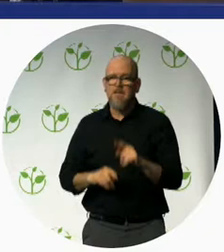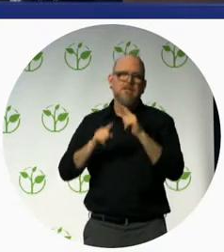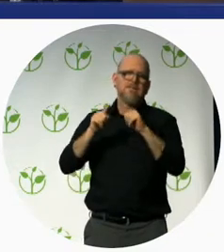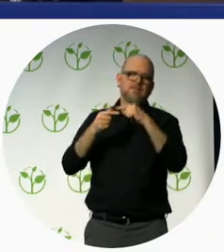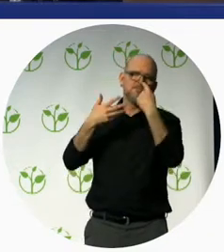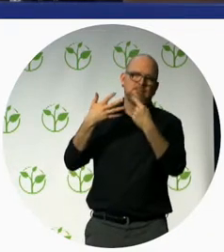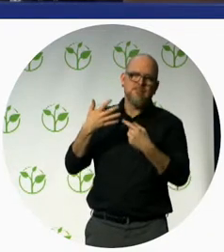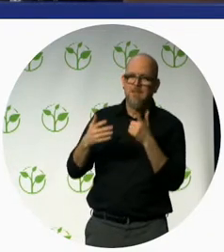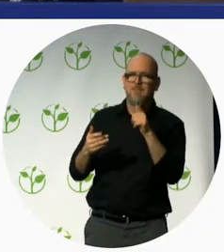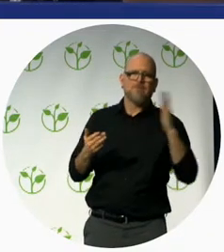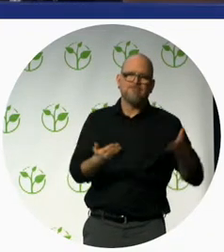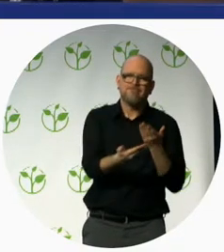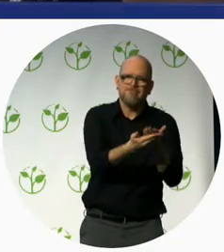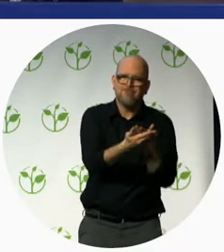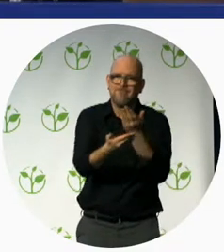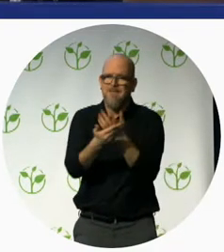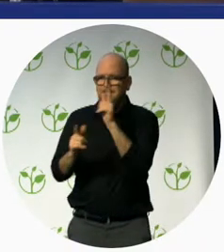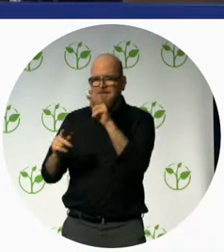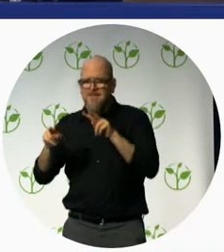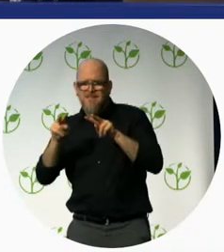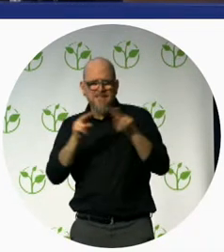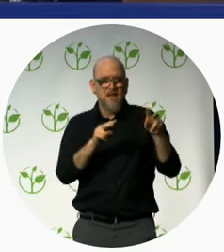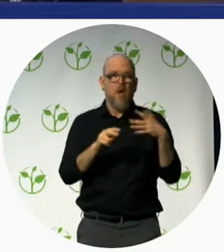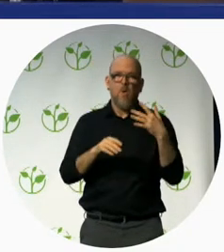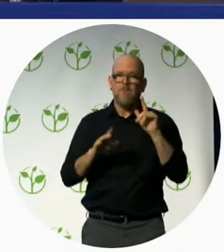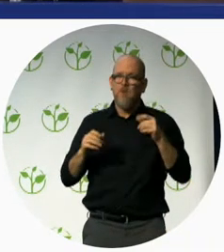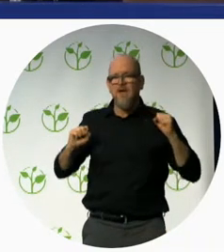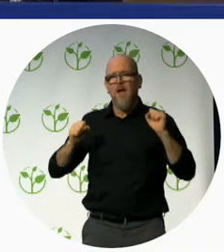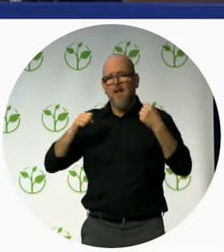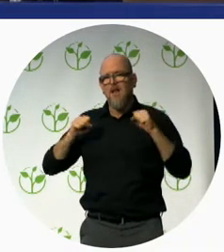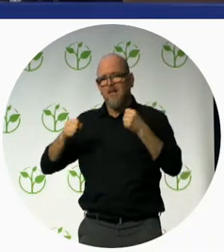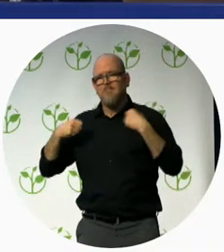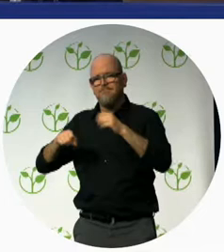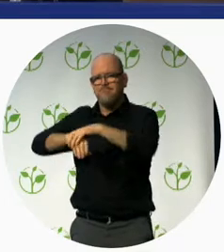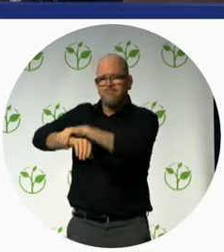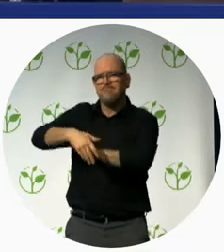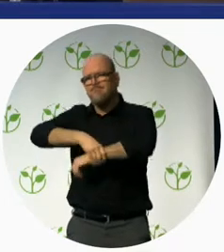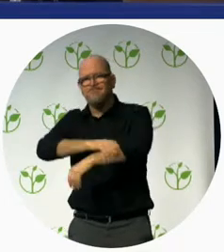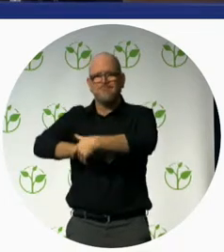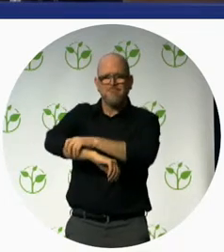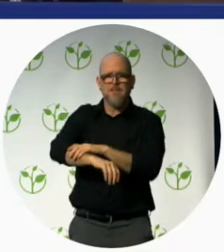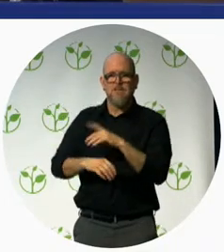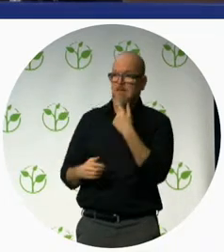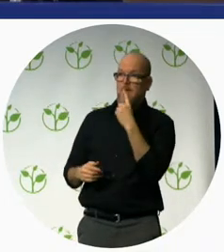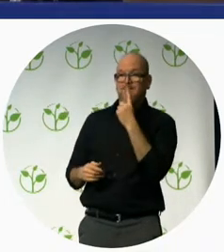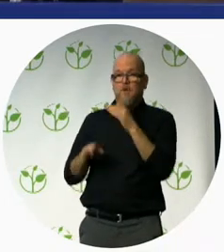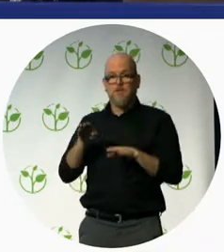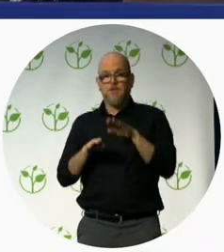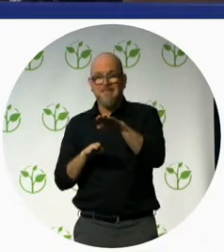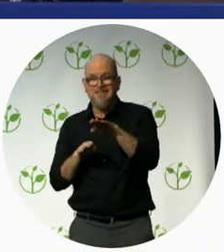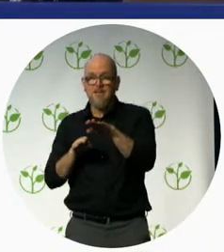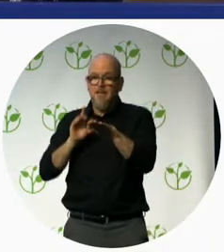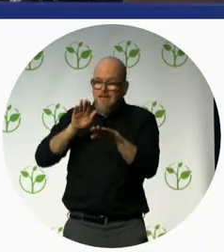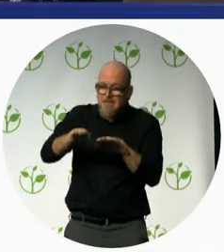through different type of activities so we are trying to provide a one step one stop solution for all these